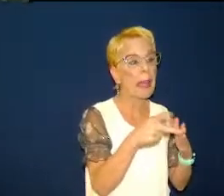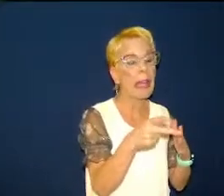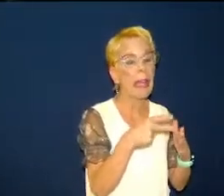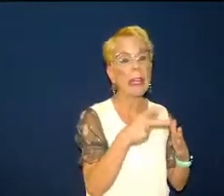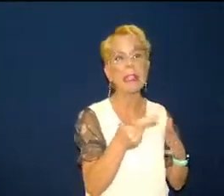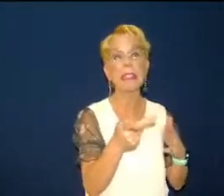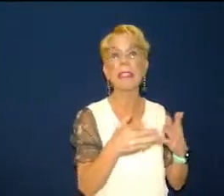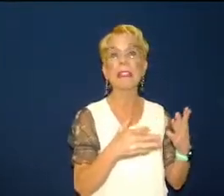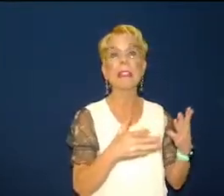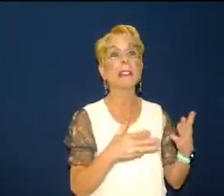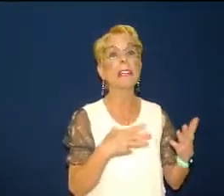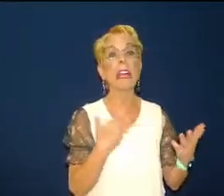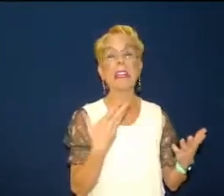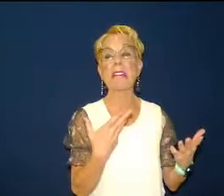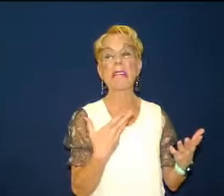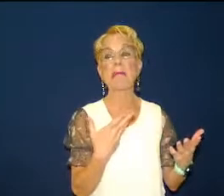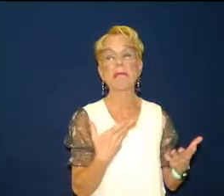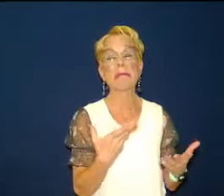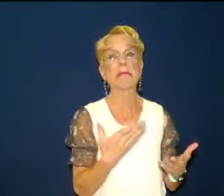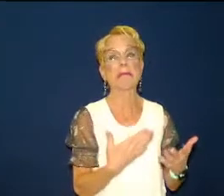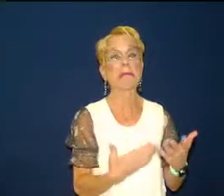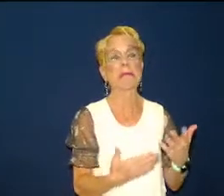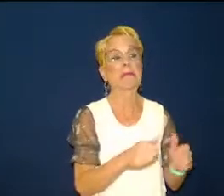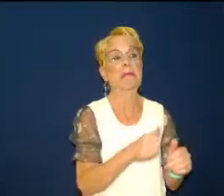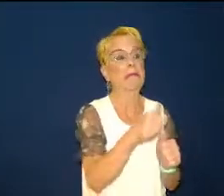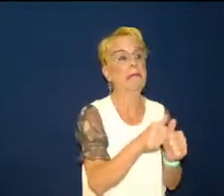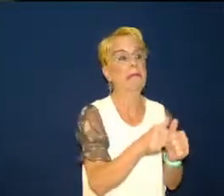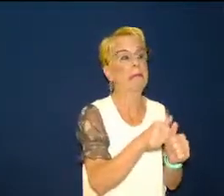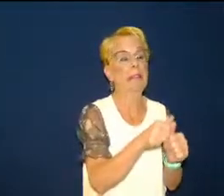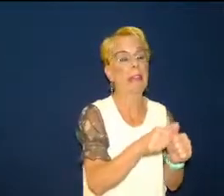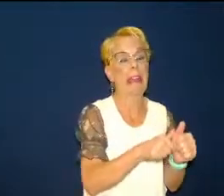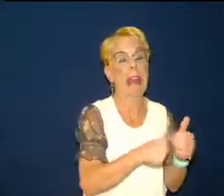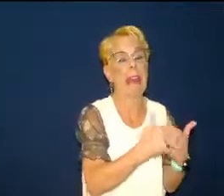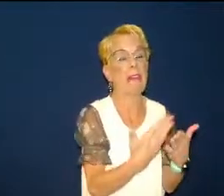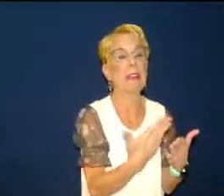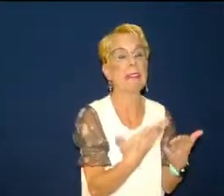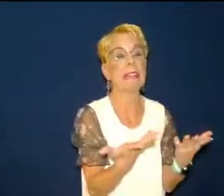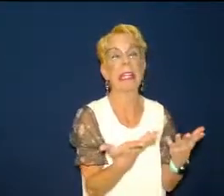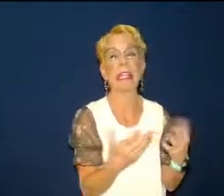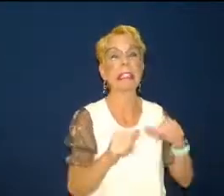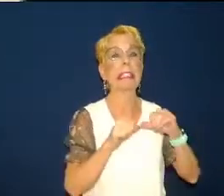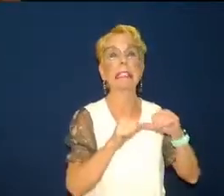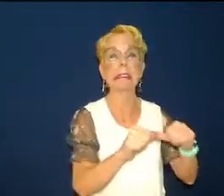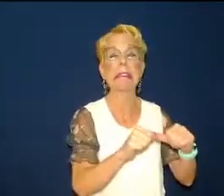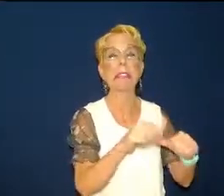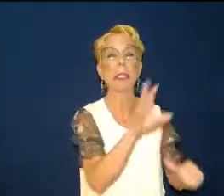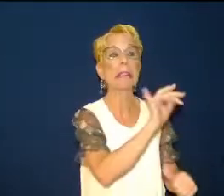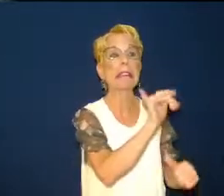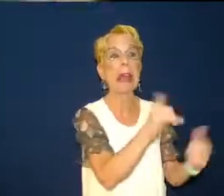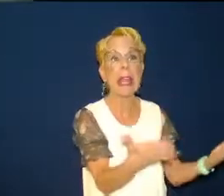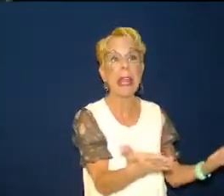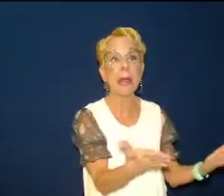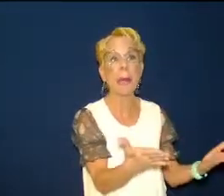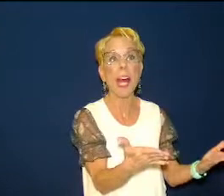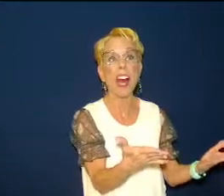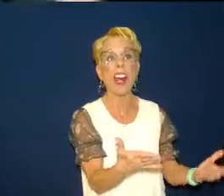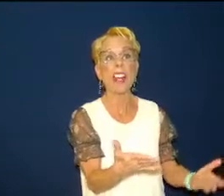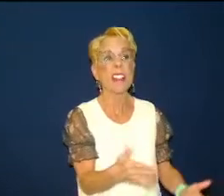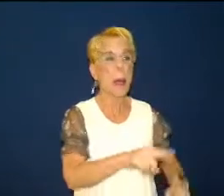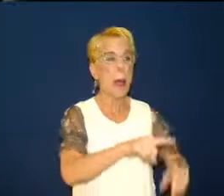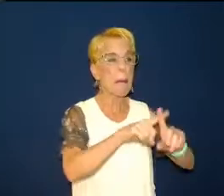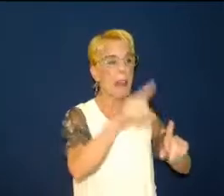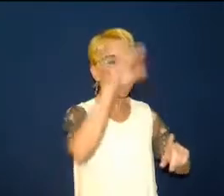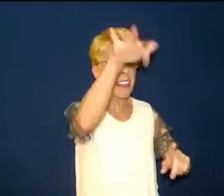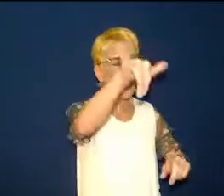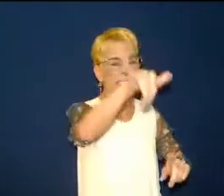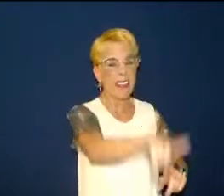means almost but not quite in other words he was dead but he was almost alive he might as well said he was alive everything was going on the light bill was